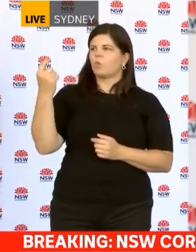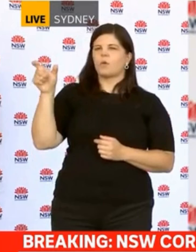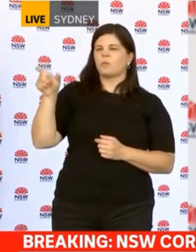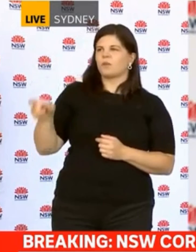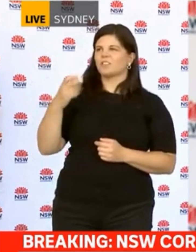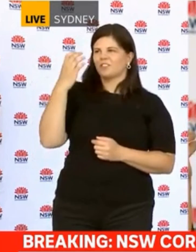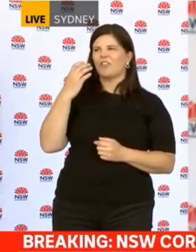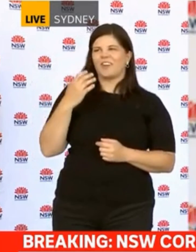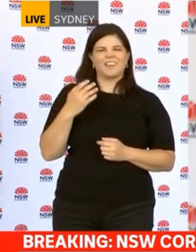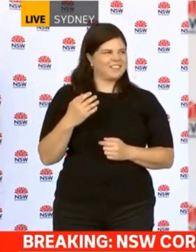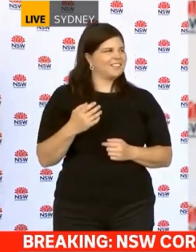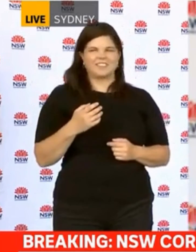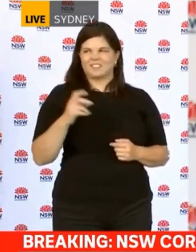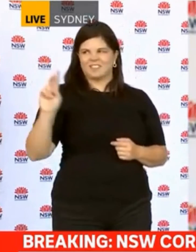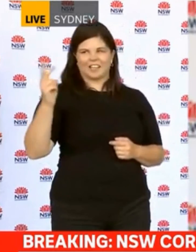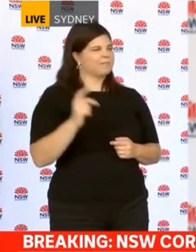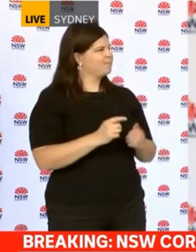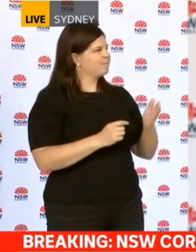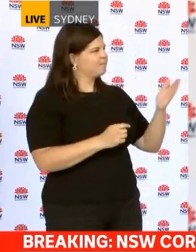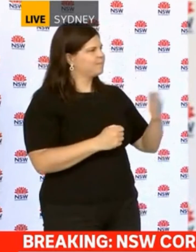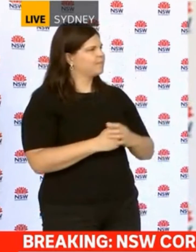Oh, sorry. I'll go there and then go there. Sorry.